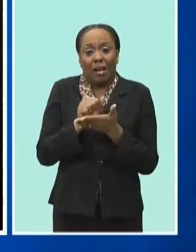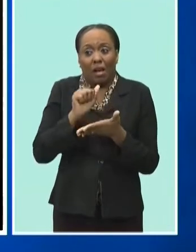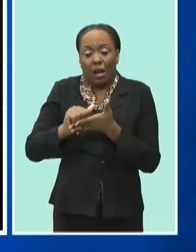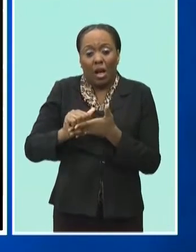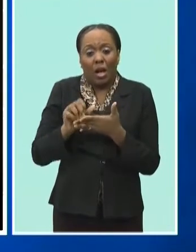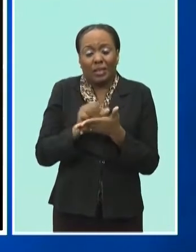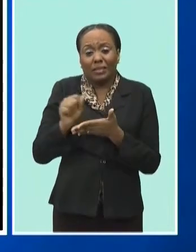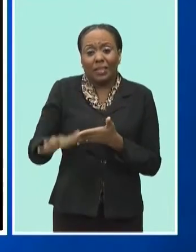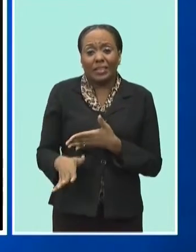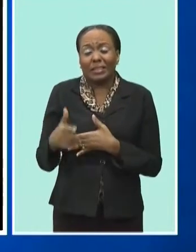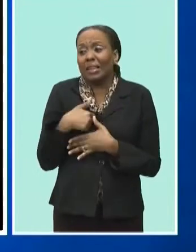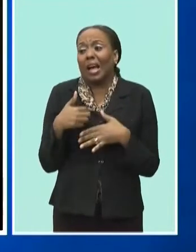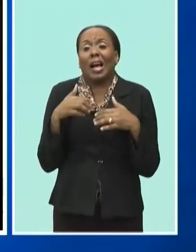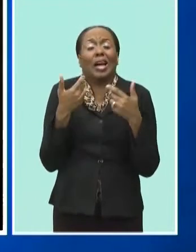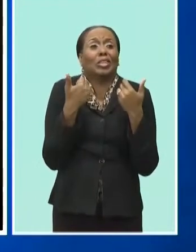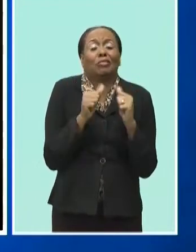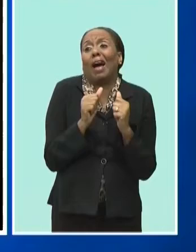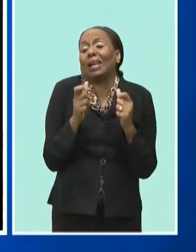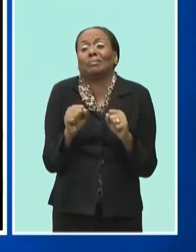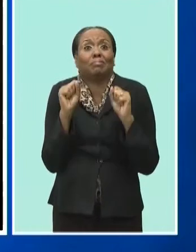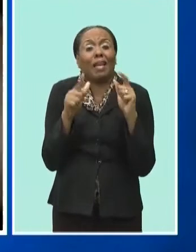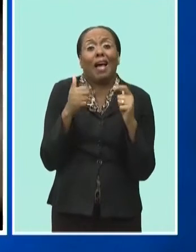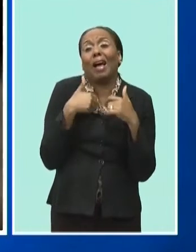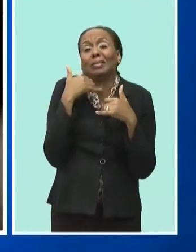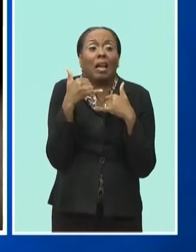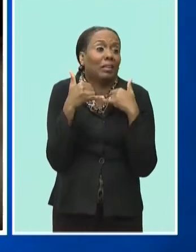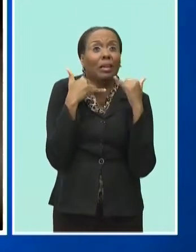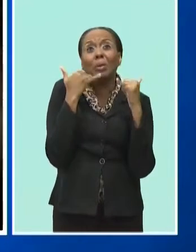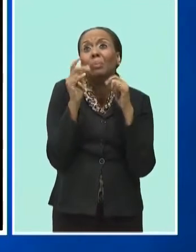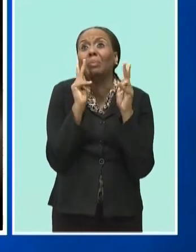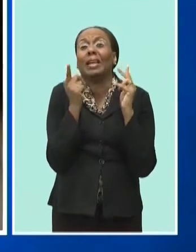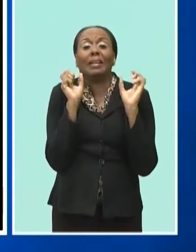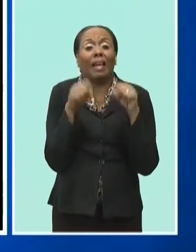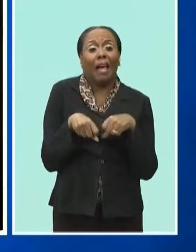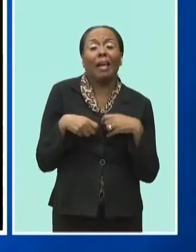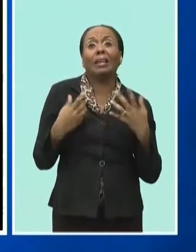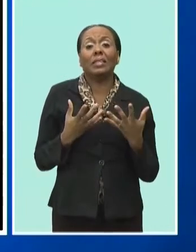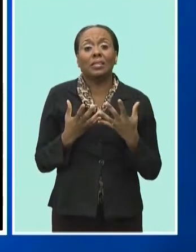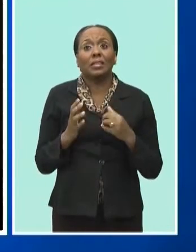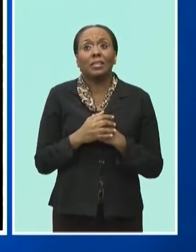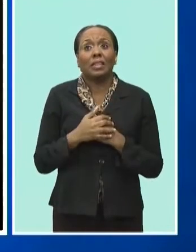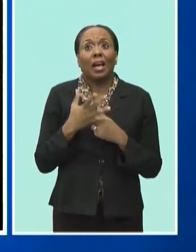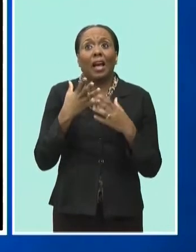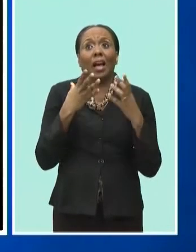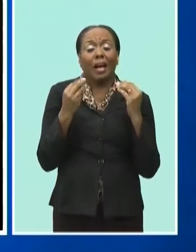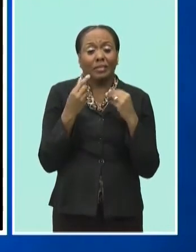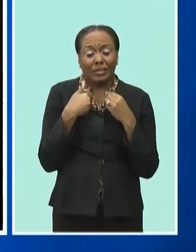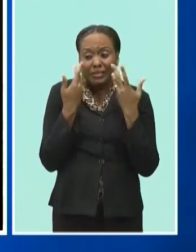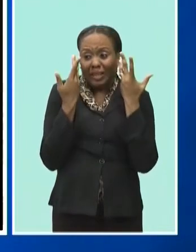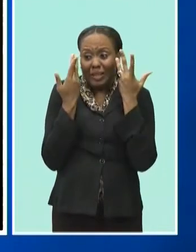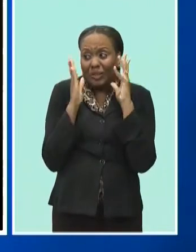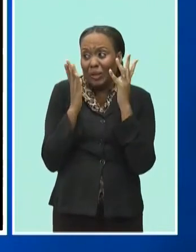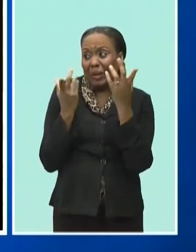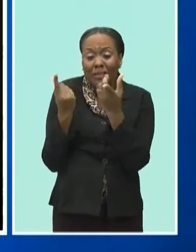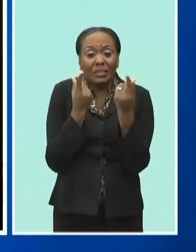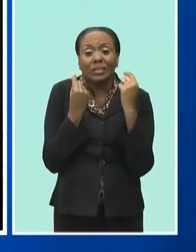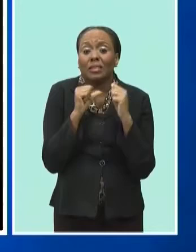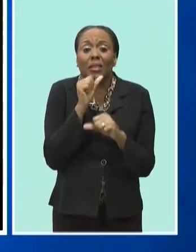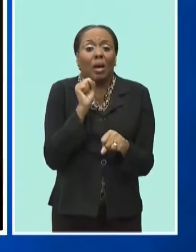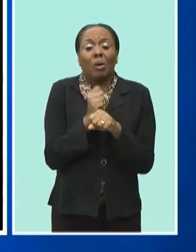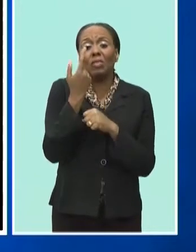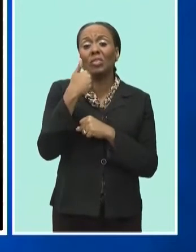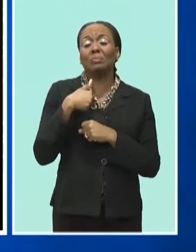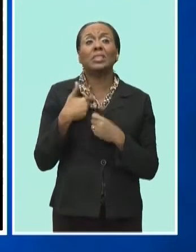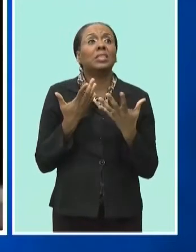And I'm trying to get it back. I'm calling everybody I can. And I don't know why it's not working out for